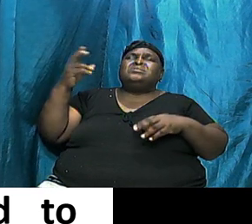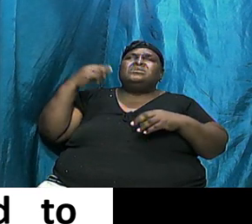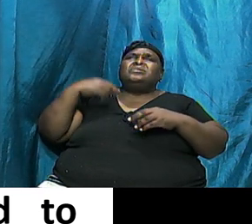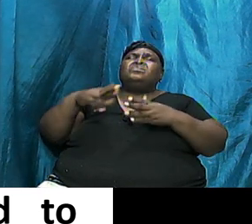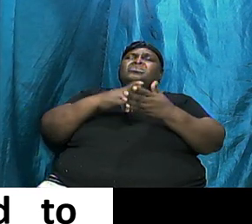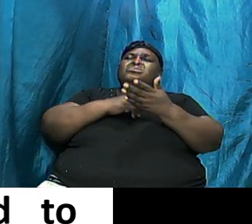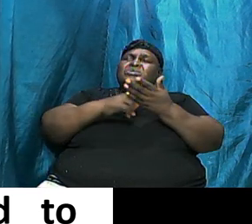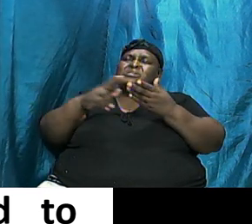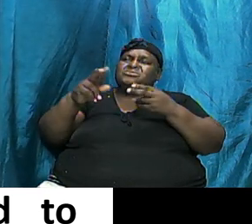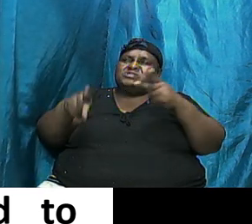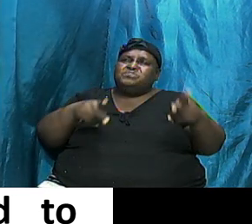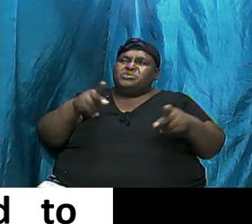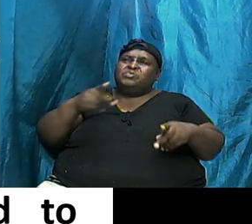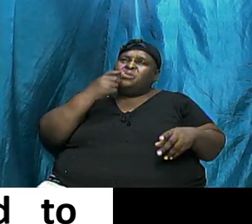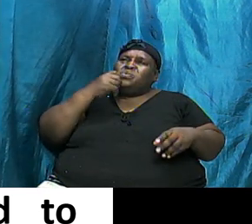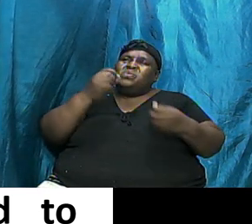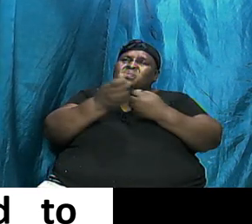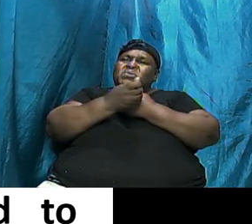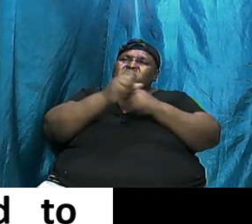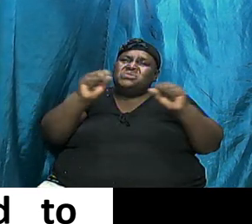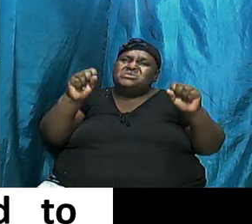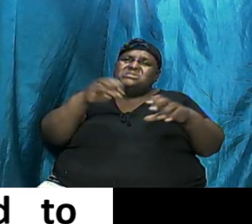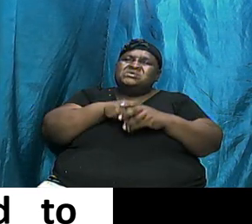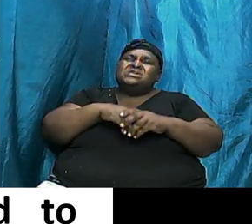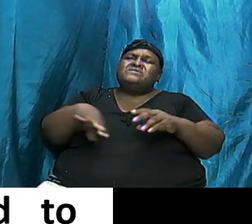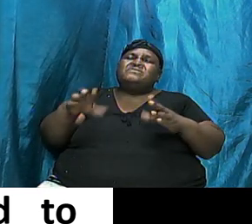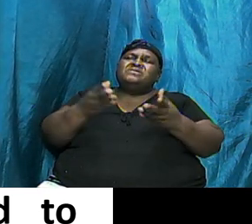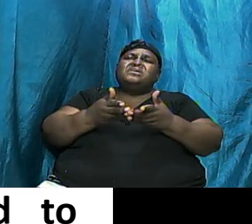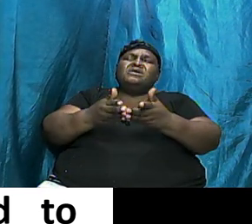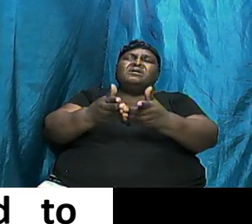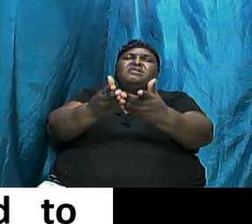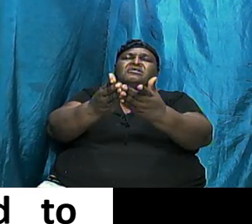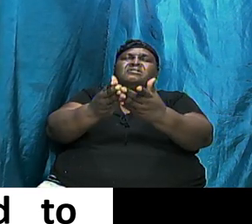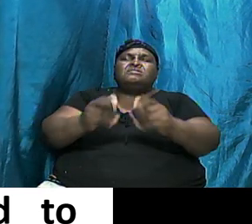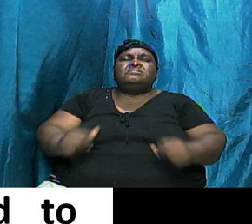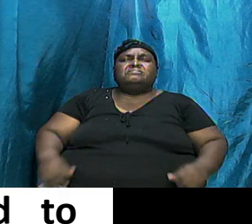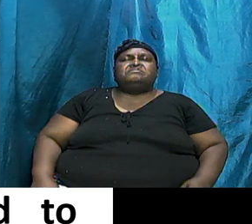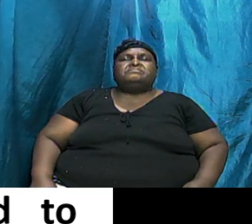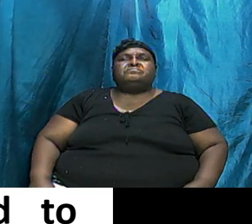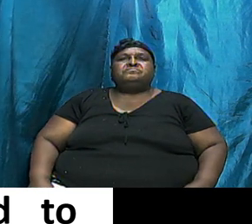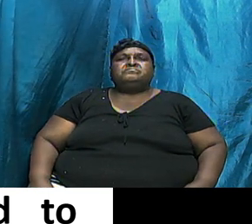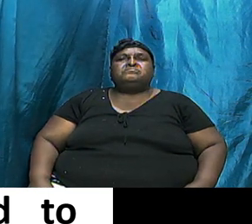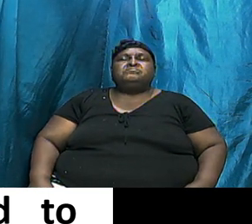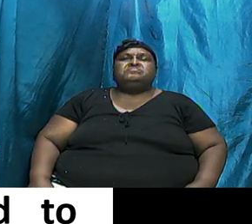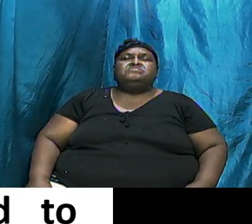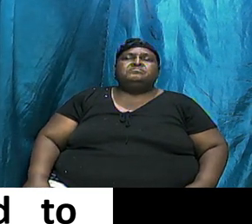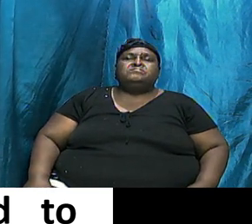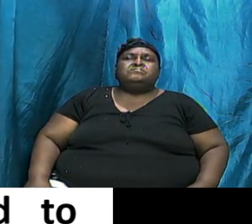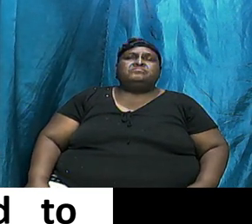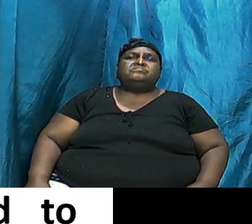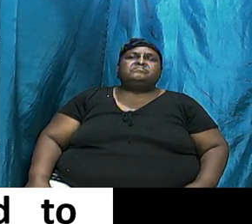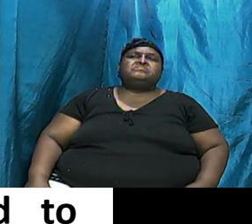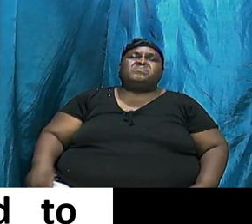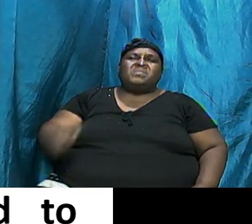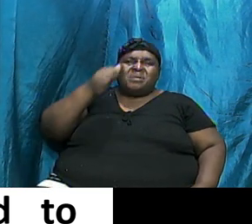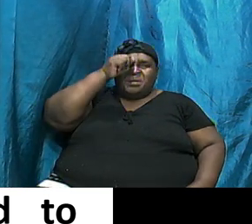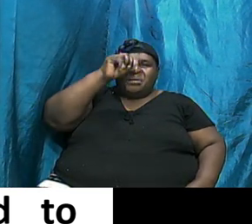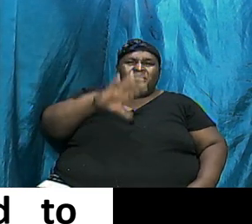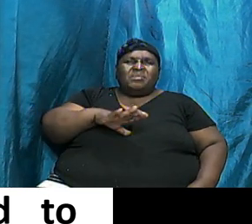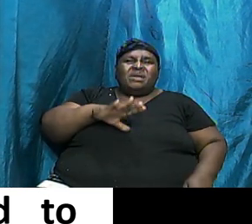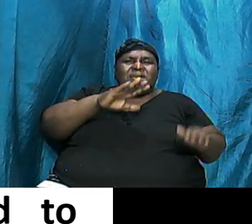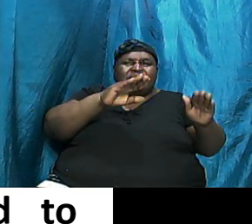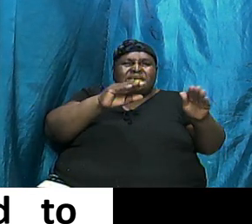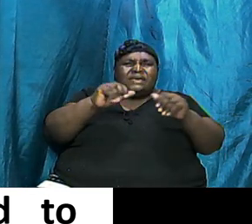Were Saved In The Ark Everybody Else Died And They Were Saved And Yet Nimrod Led Them